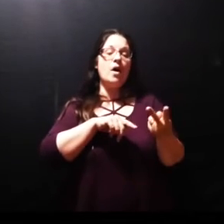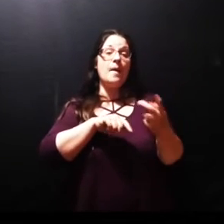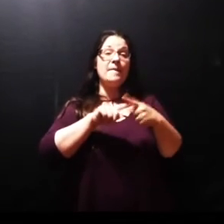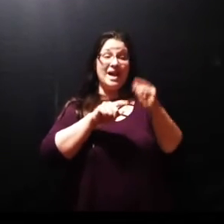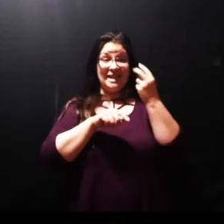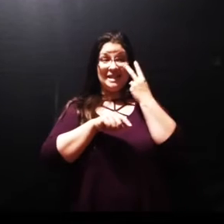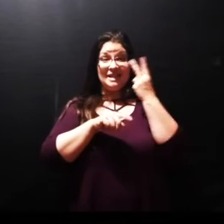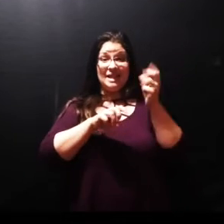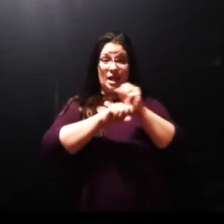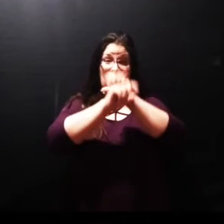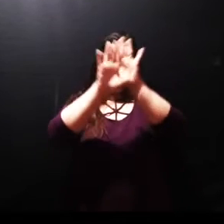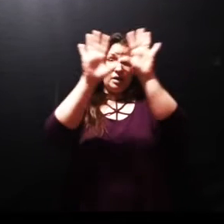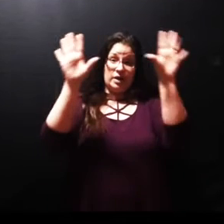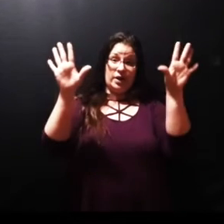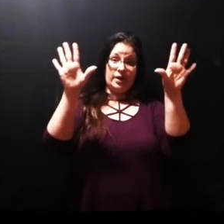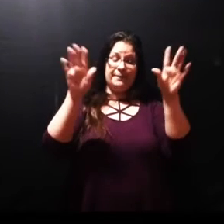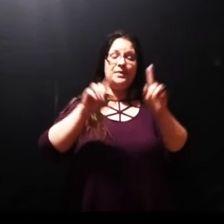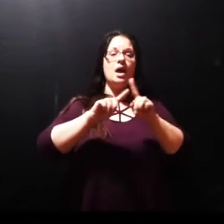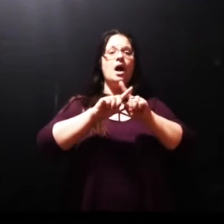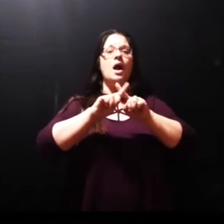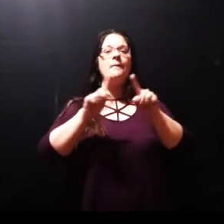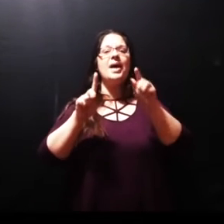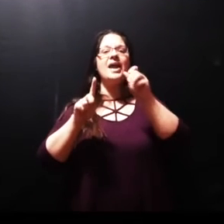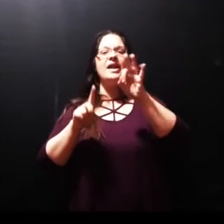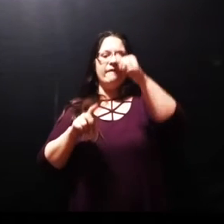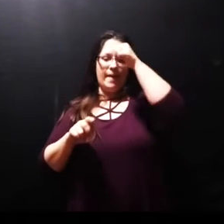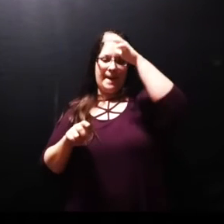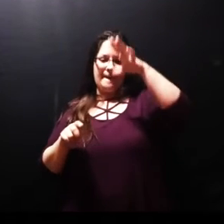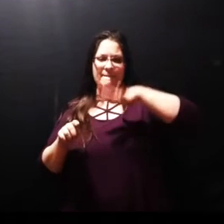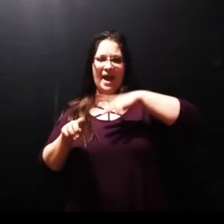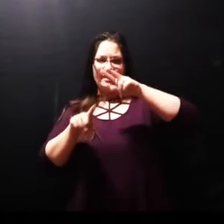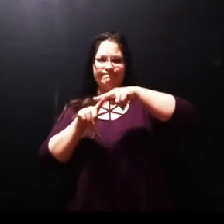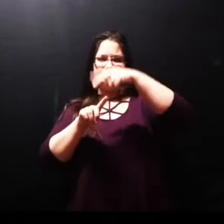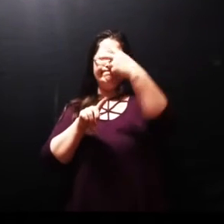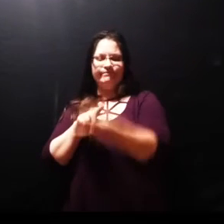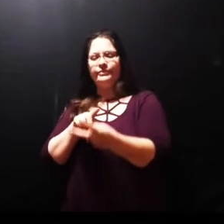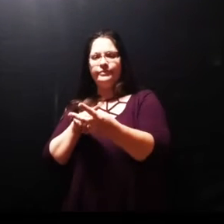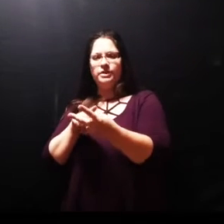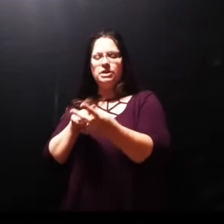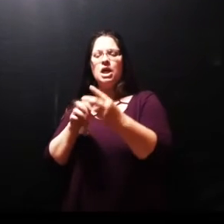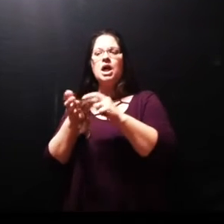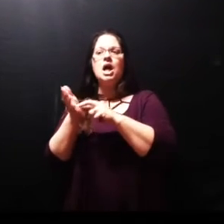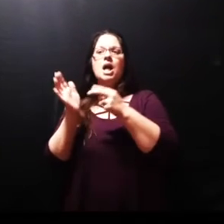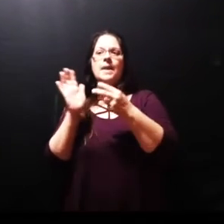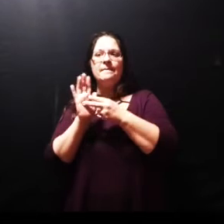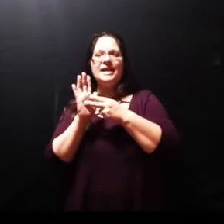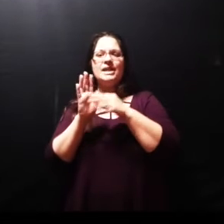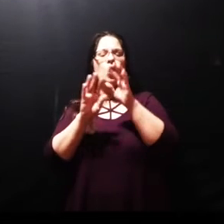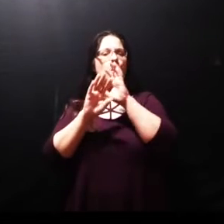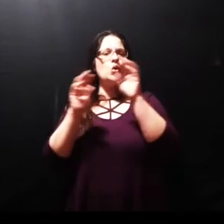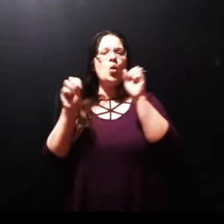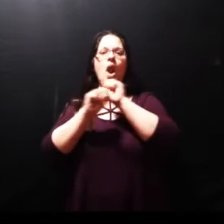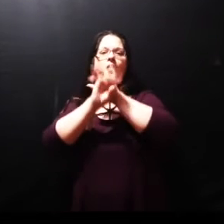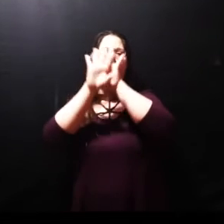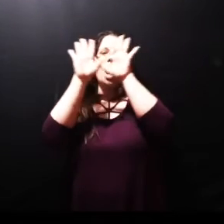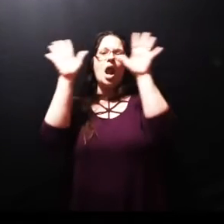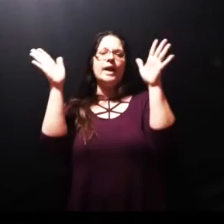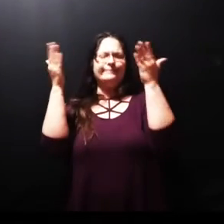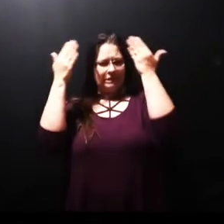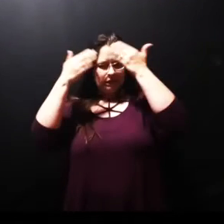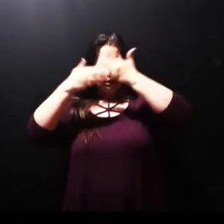the night he stumbleth because there is no light in him well those words that Jesus are speaking here are kind of a saying of the day